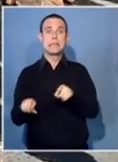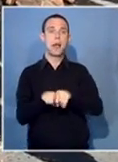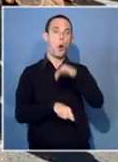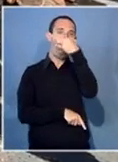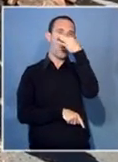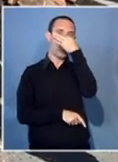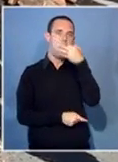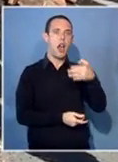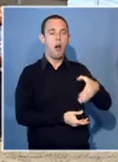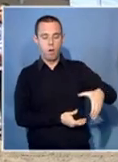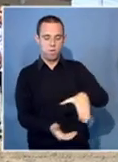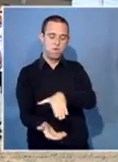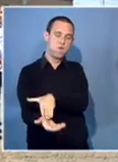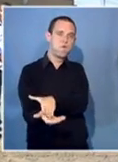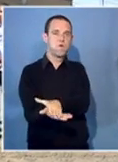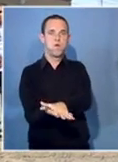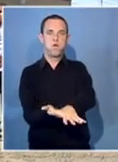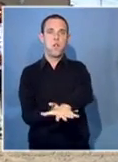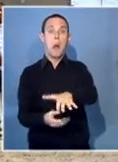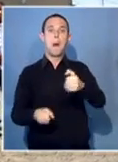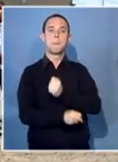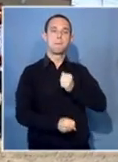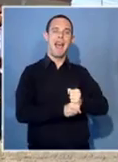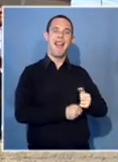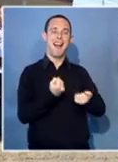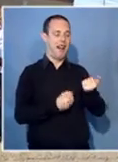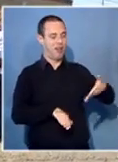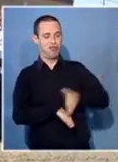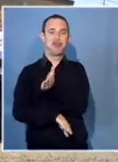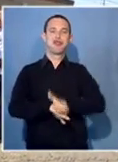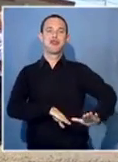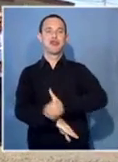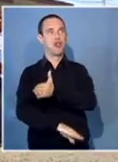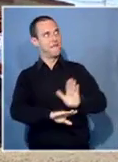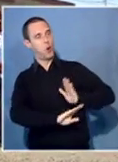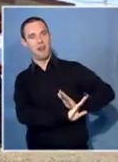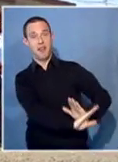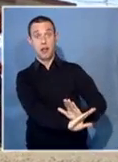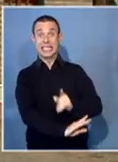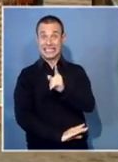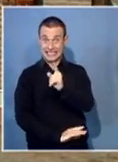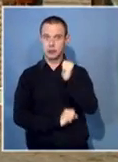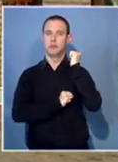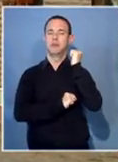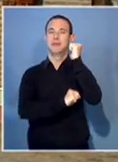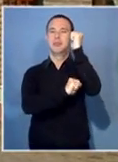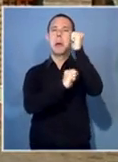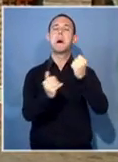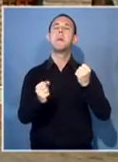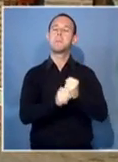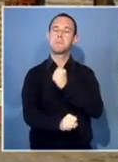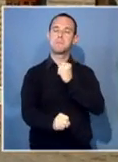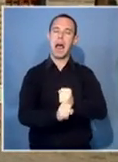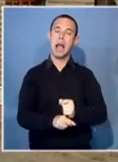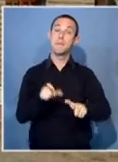to make roads slippery. The Civic Association is adamant that protest actions like this one is the only way